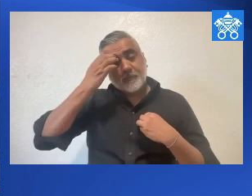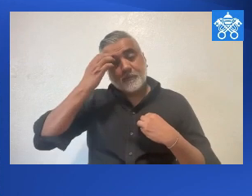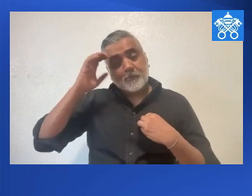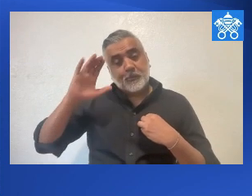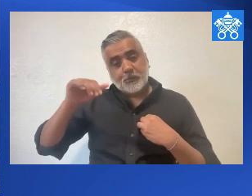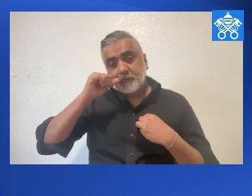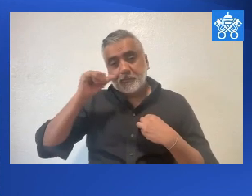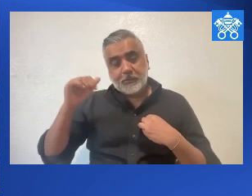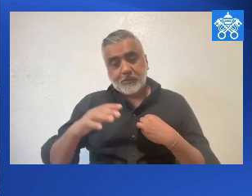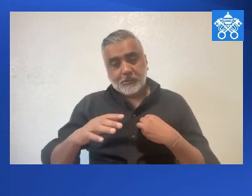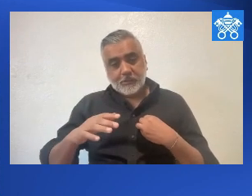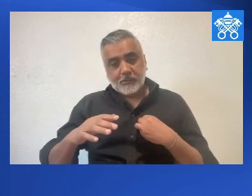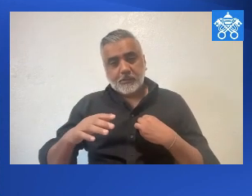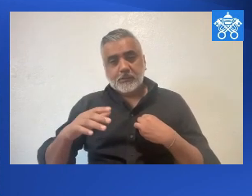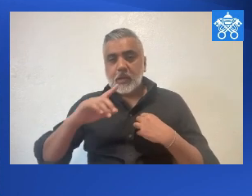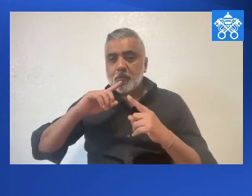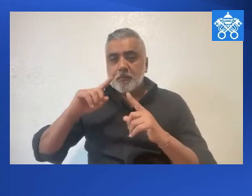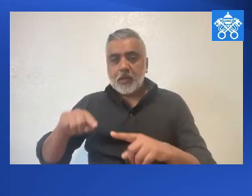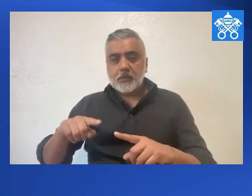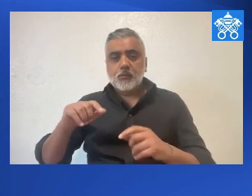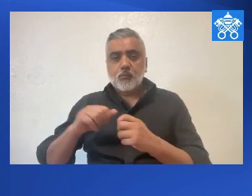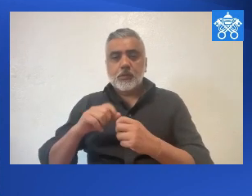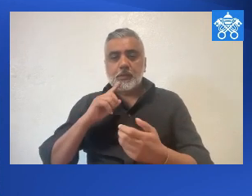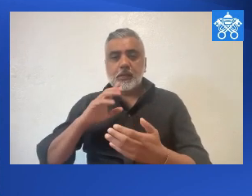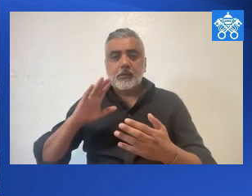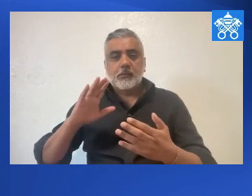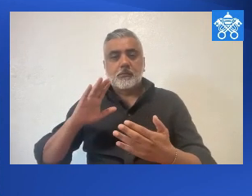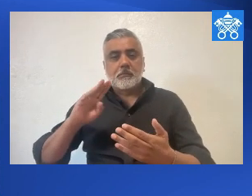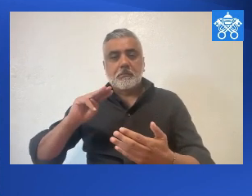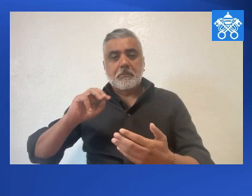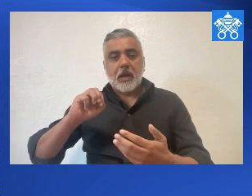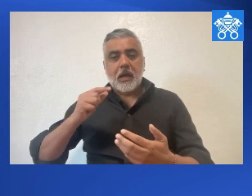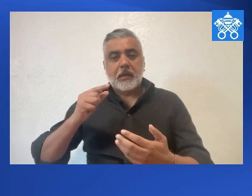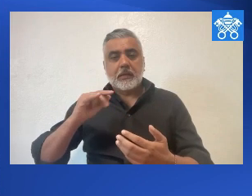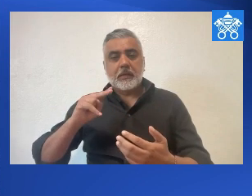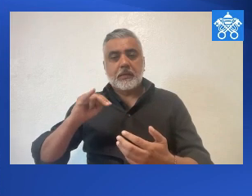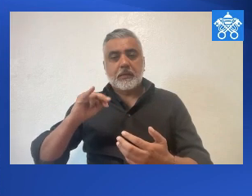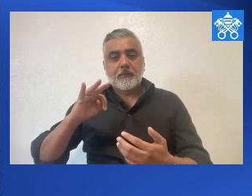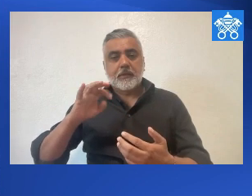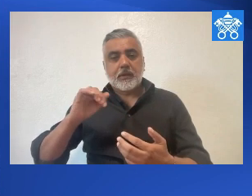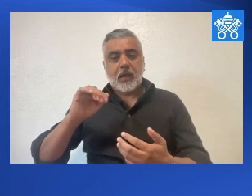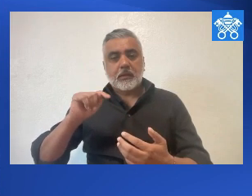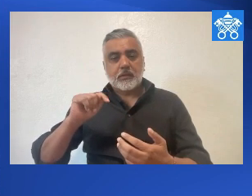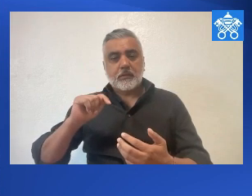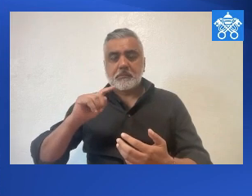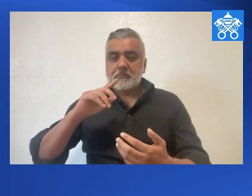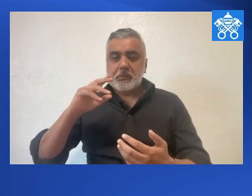Mary accepts Elizabeth's blessing and replies by giving us the Magnificat,